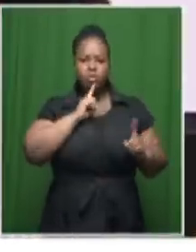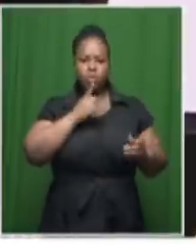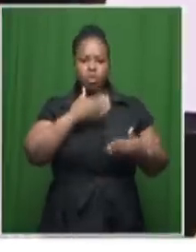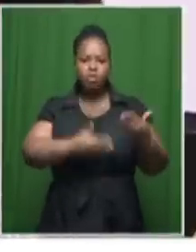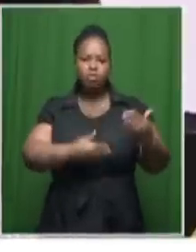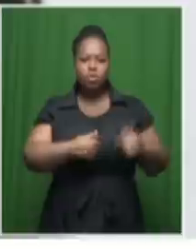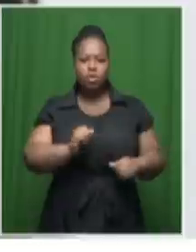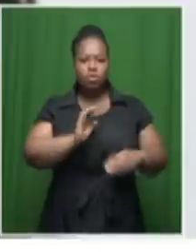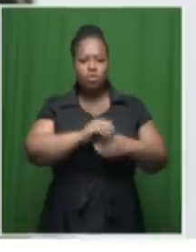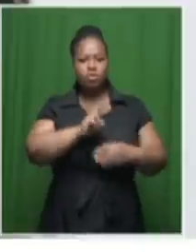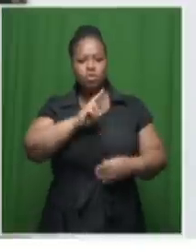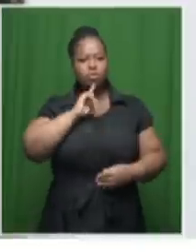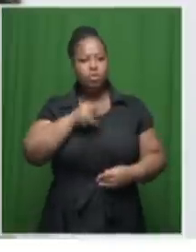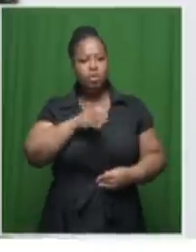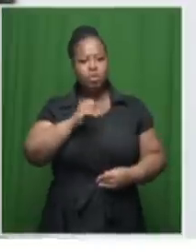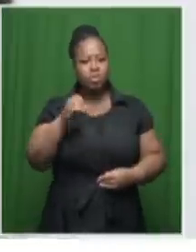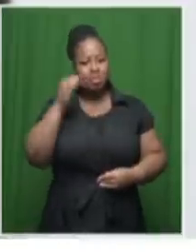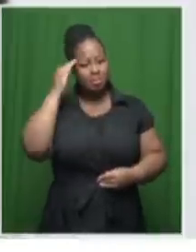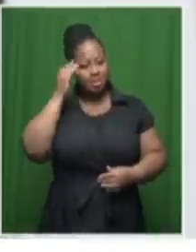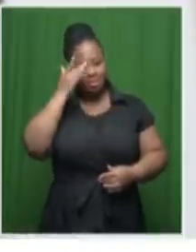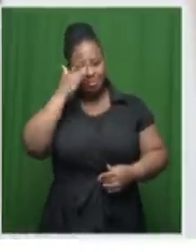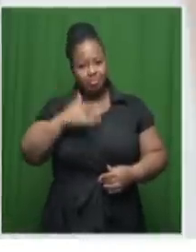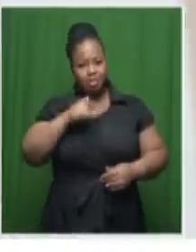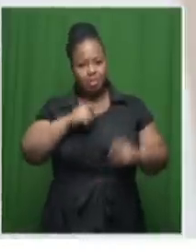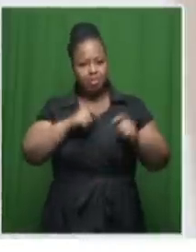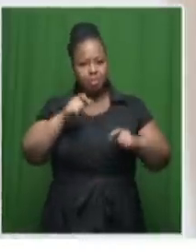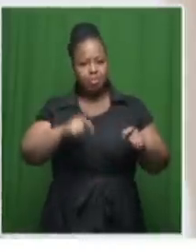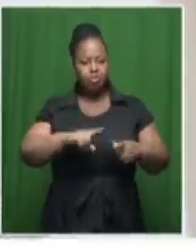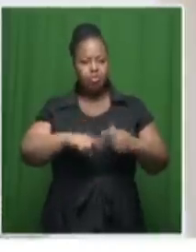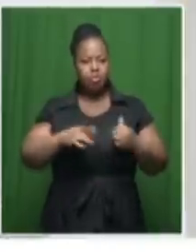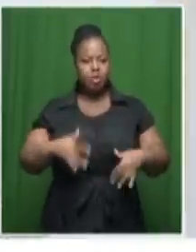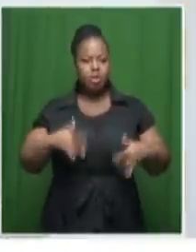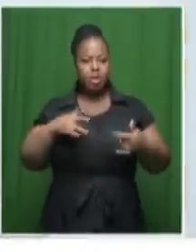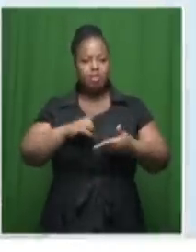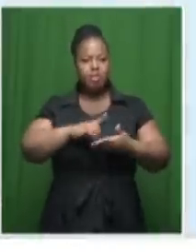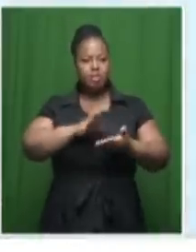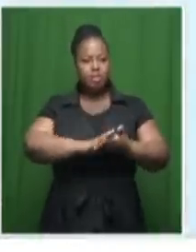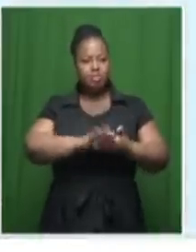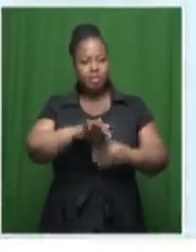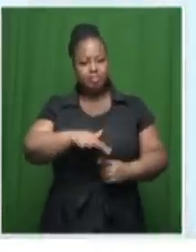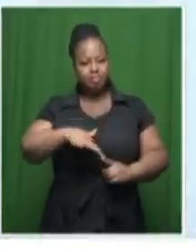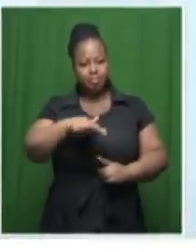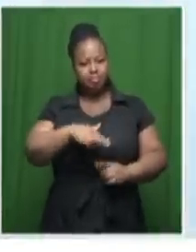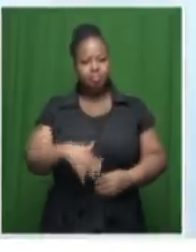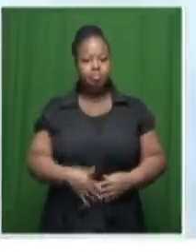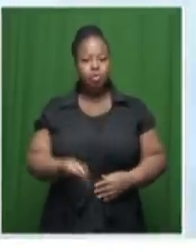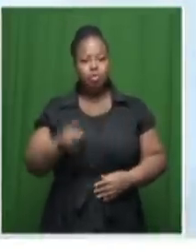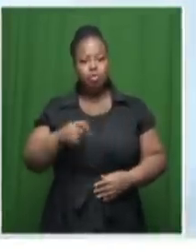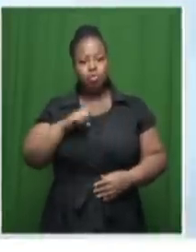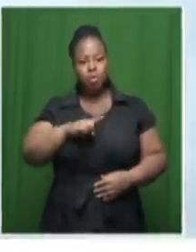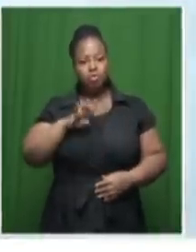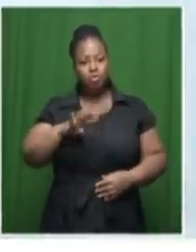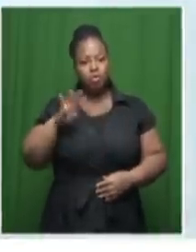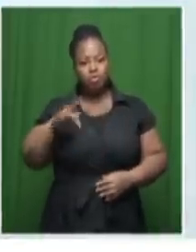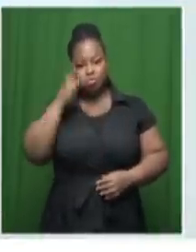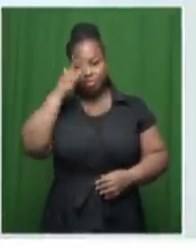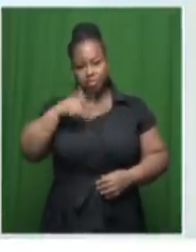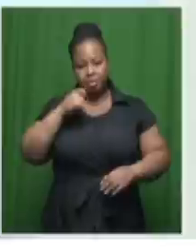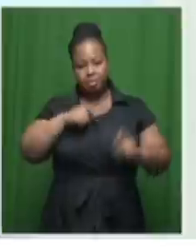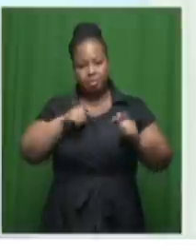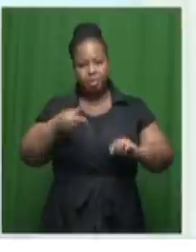of the over 2,000 mentally ill patients from the live SETMany facilities. About 144